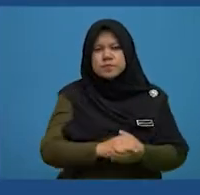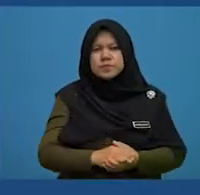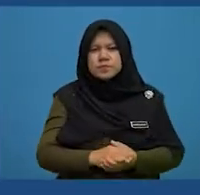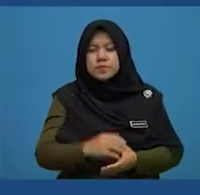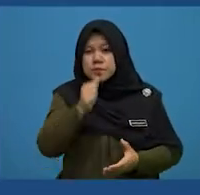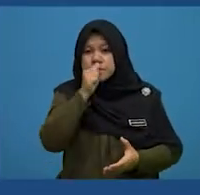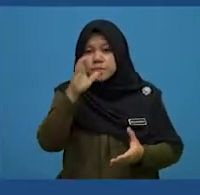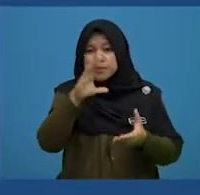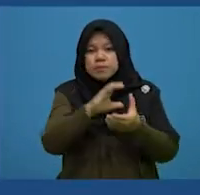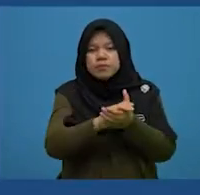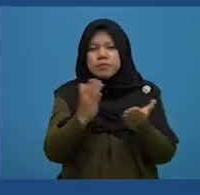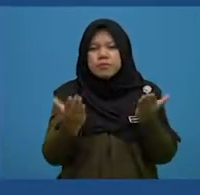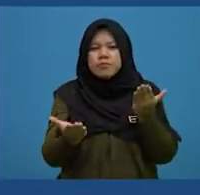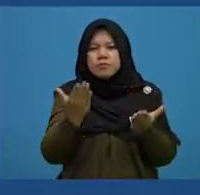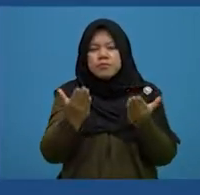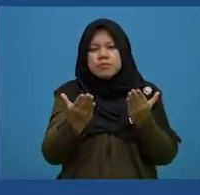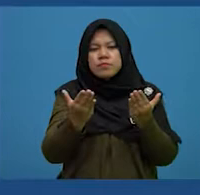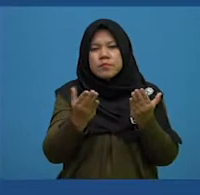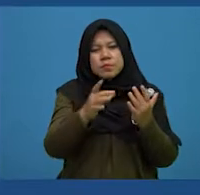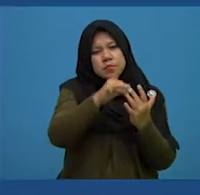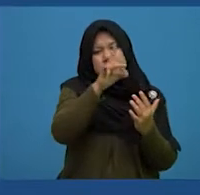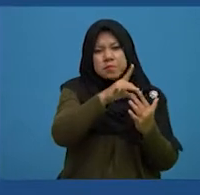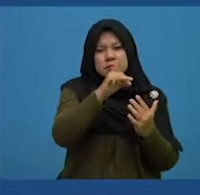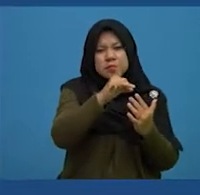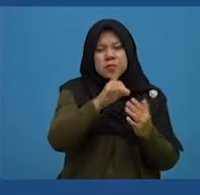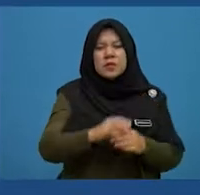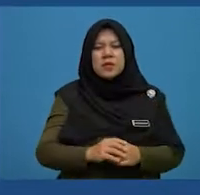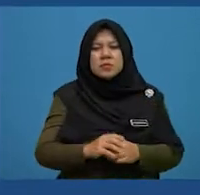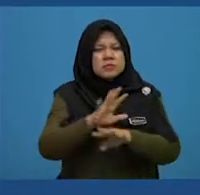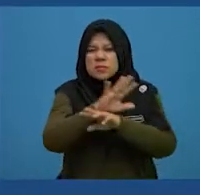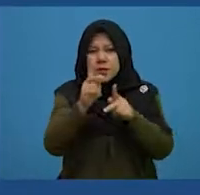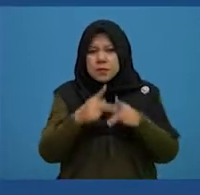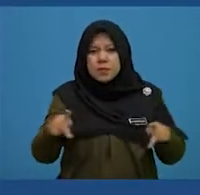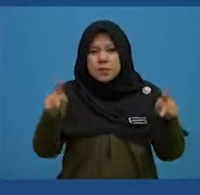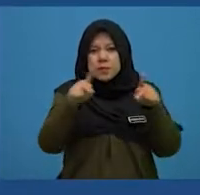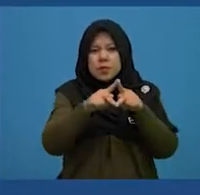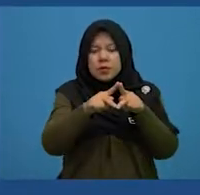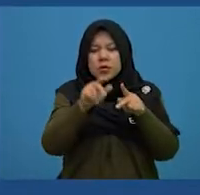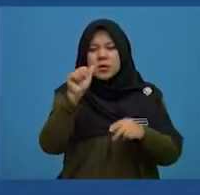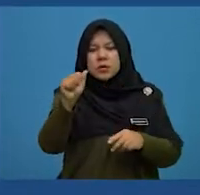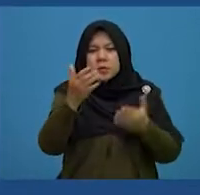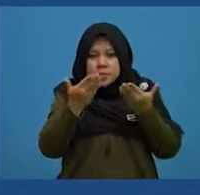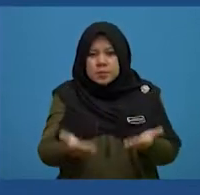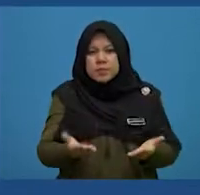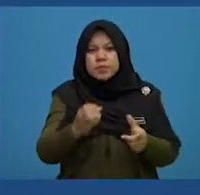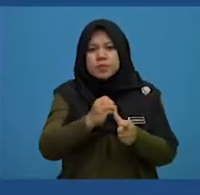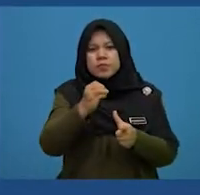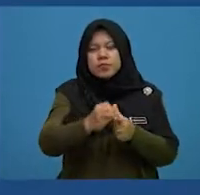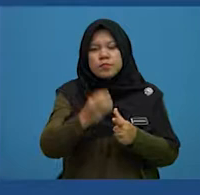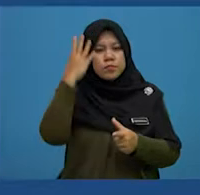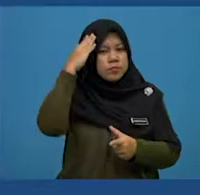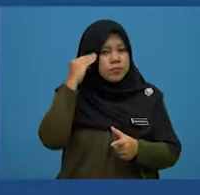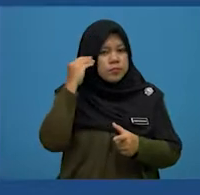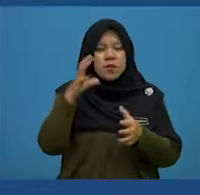as personal beliefs may just be opinions, and not necessarily a burden or